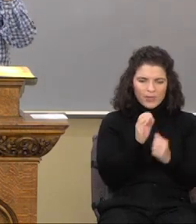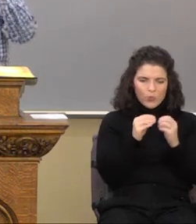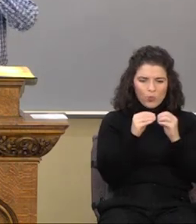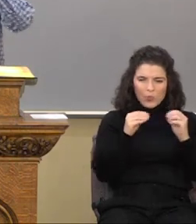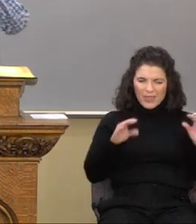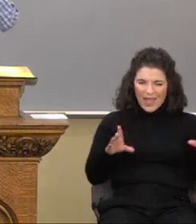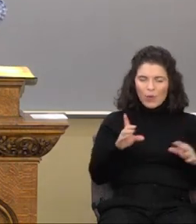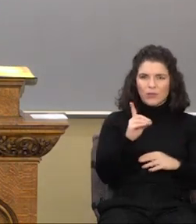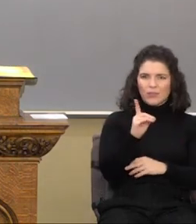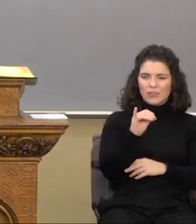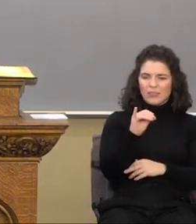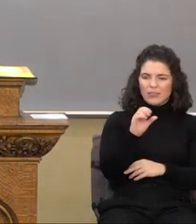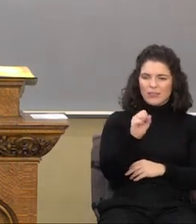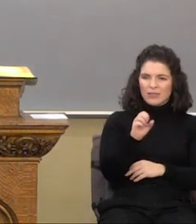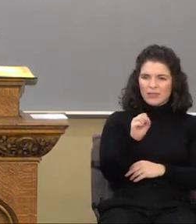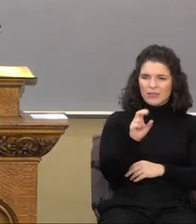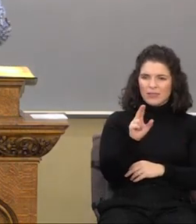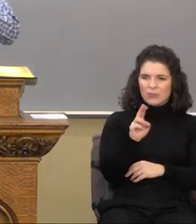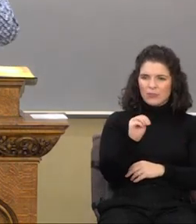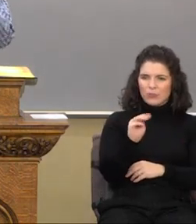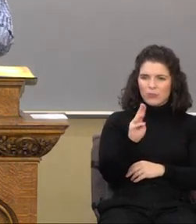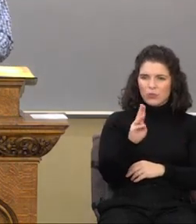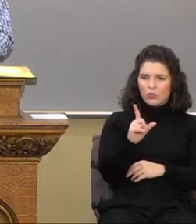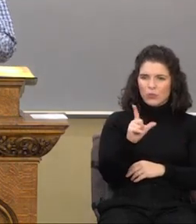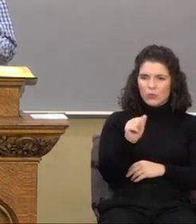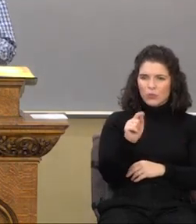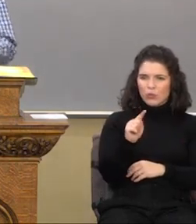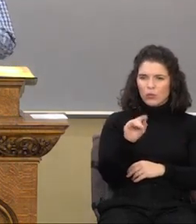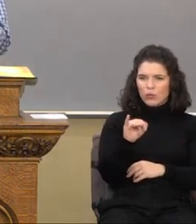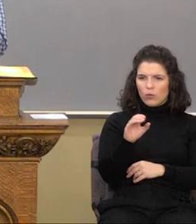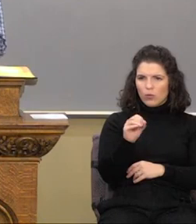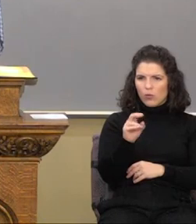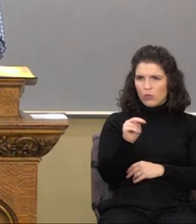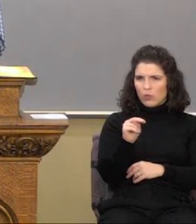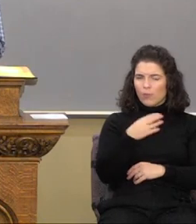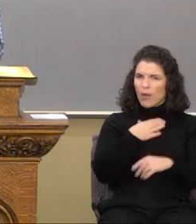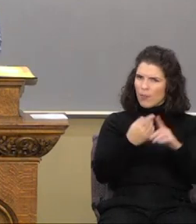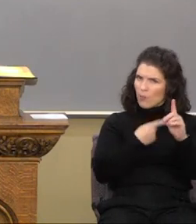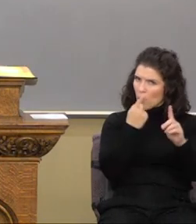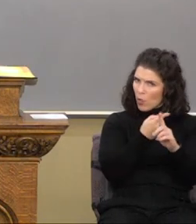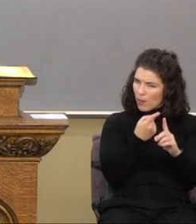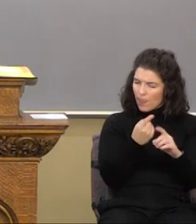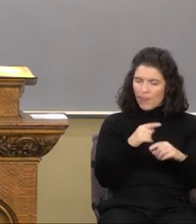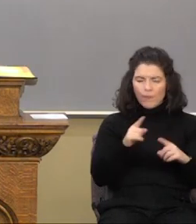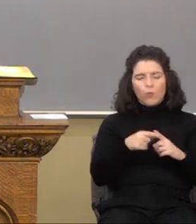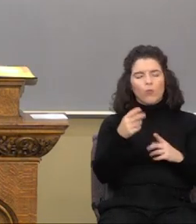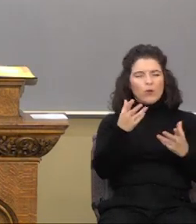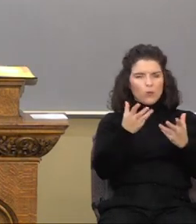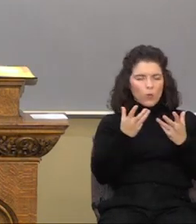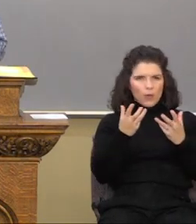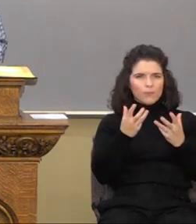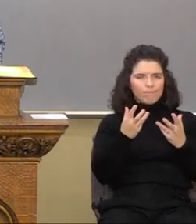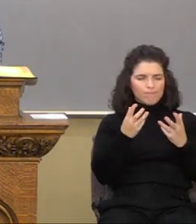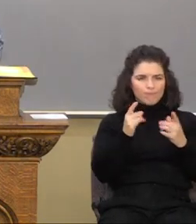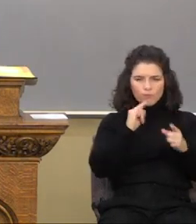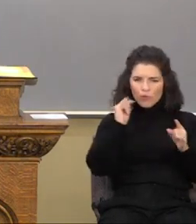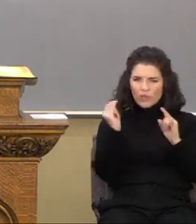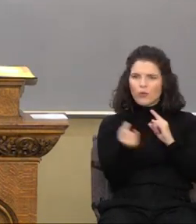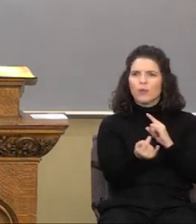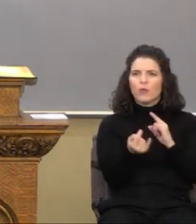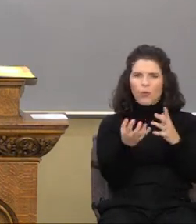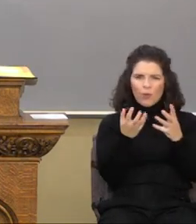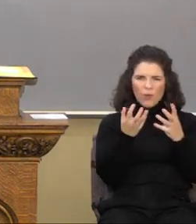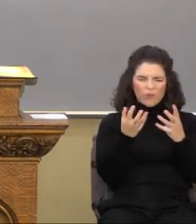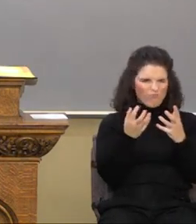love. OK, so my point is this. Paul is telling us when we seek retribution, when we desire